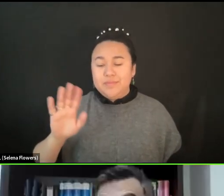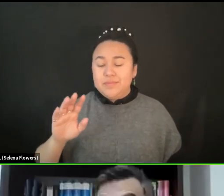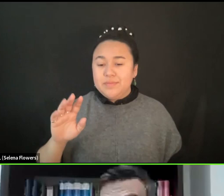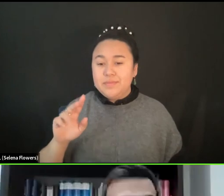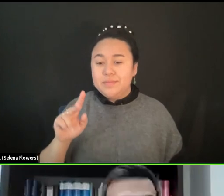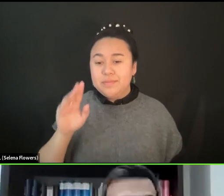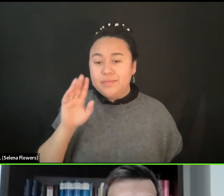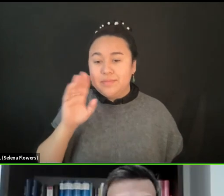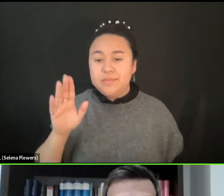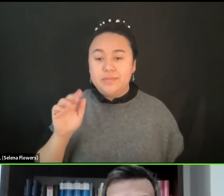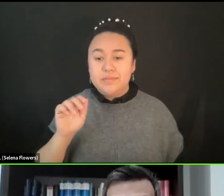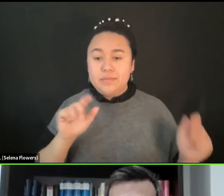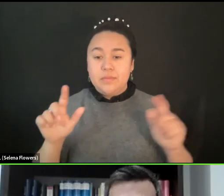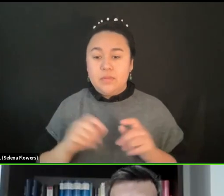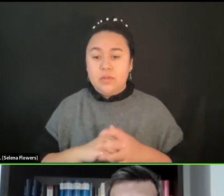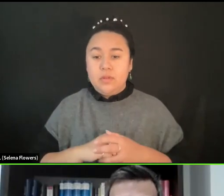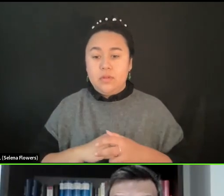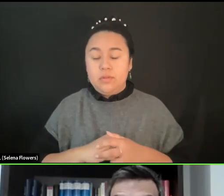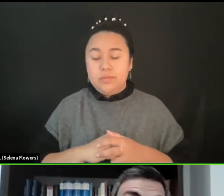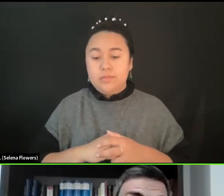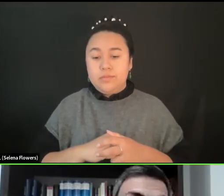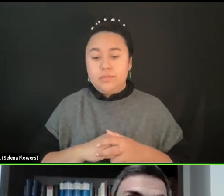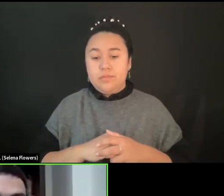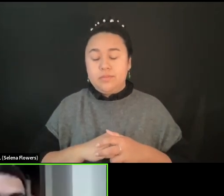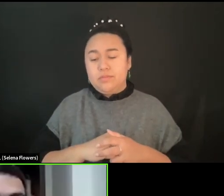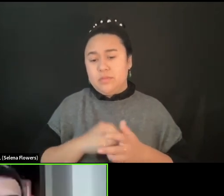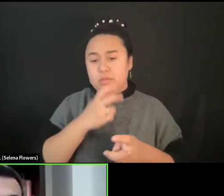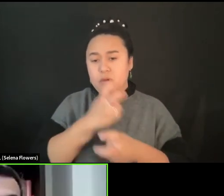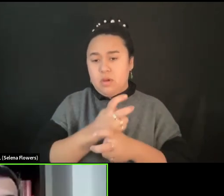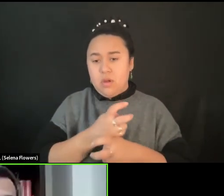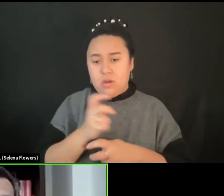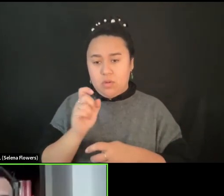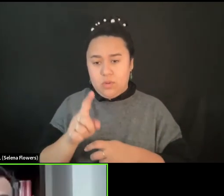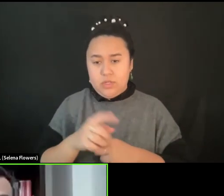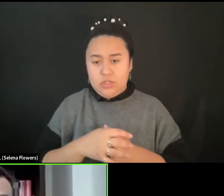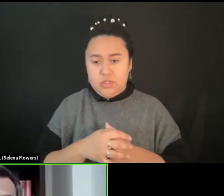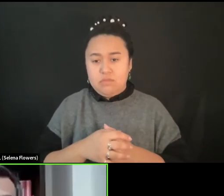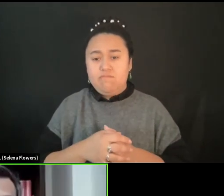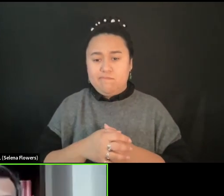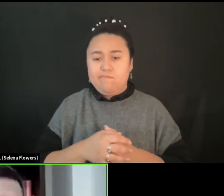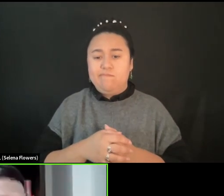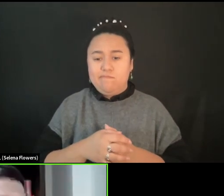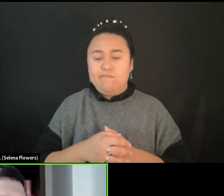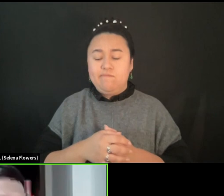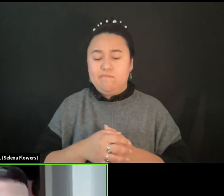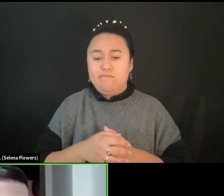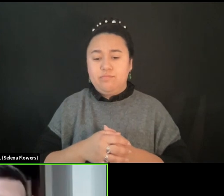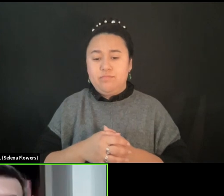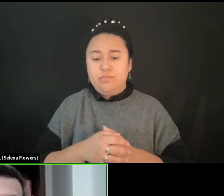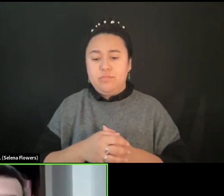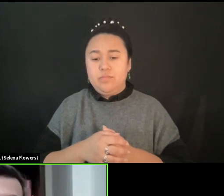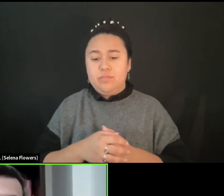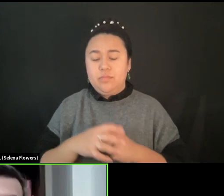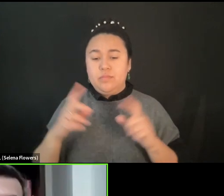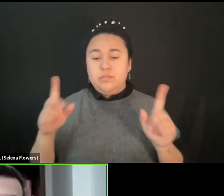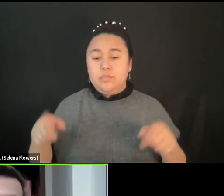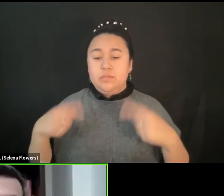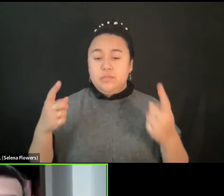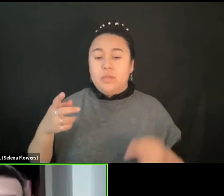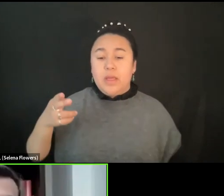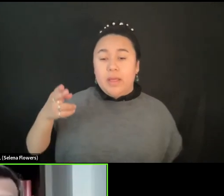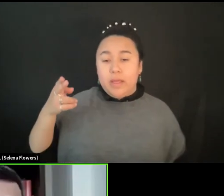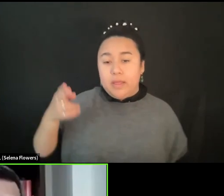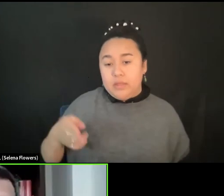Well, it's a hard question to answer because historically, theater